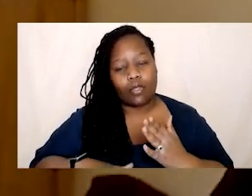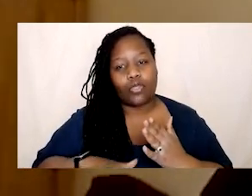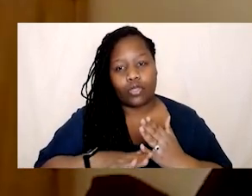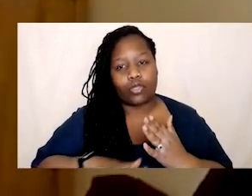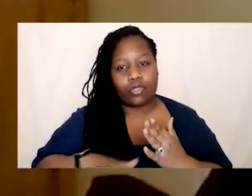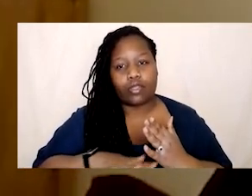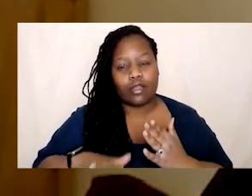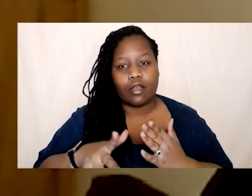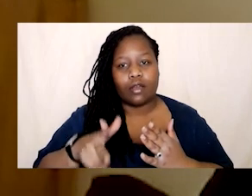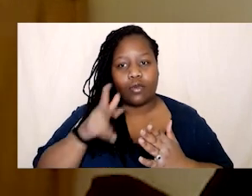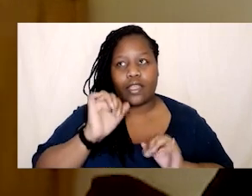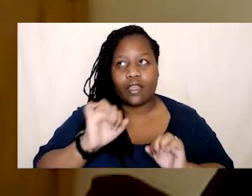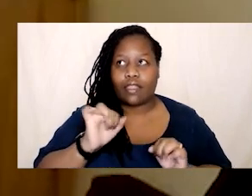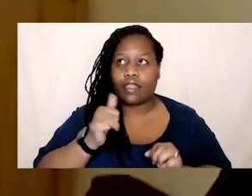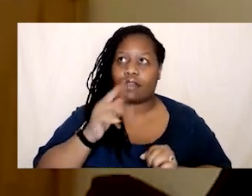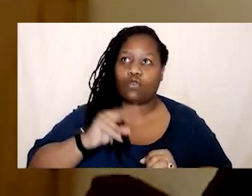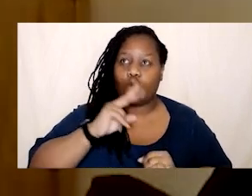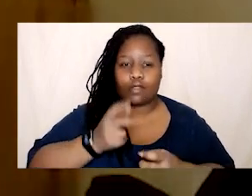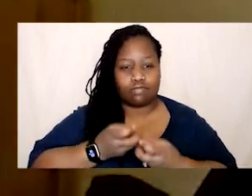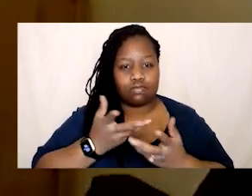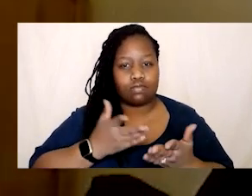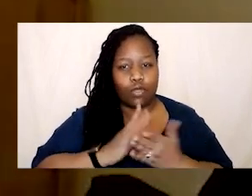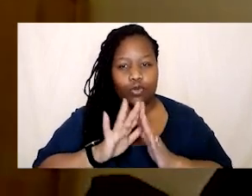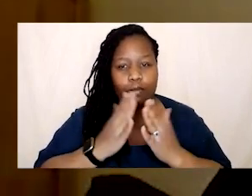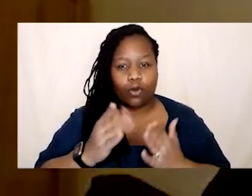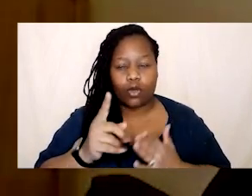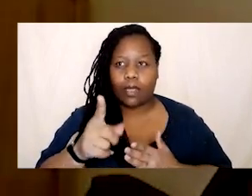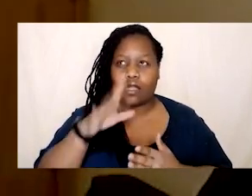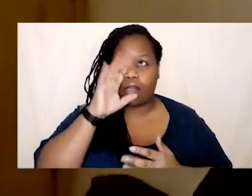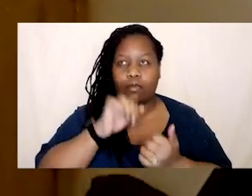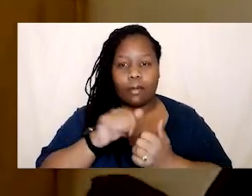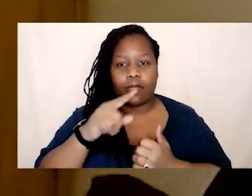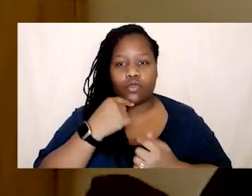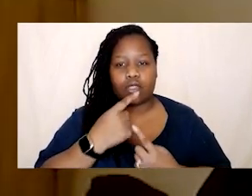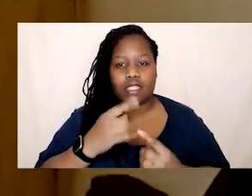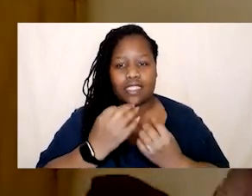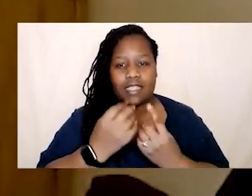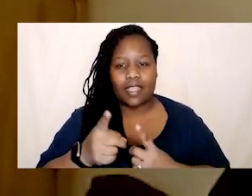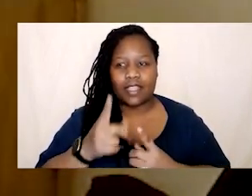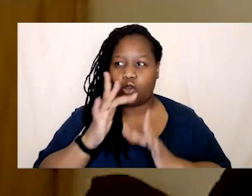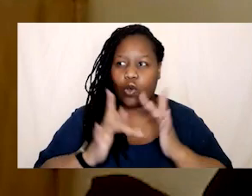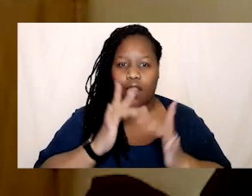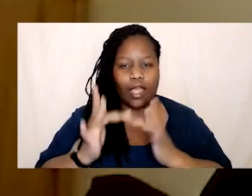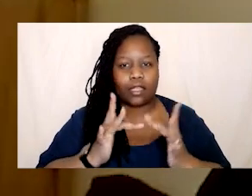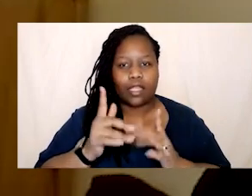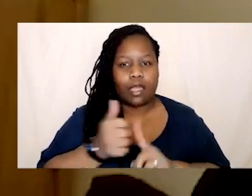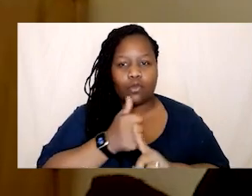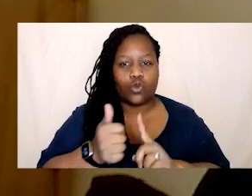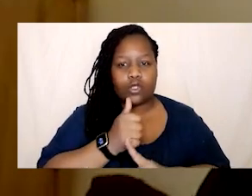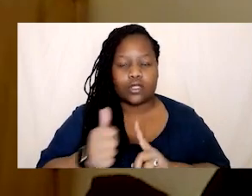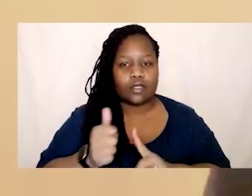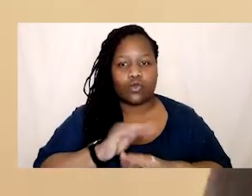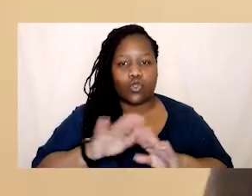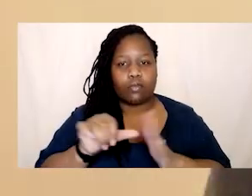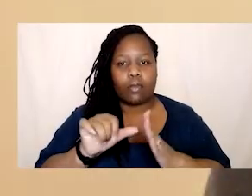contextualise what we're experiencing here. But you said something about online abuse was not an issue until it started affecting people in the Global North.